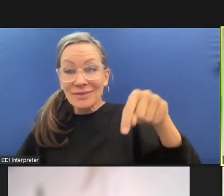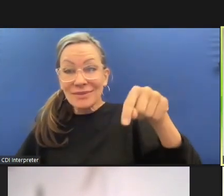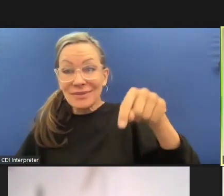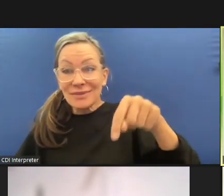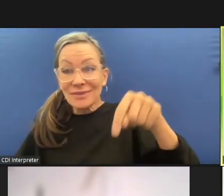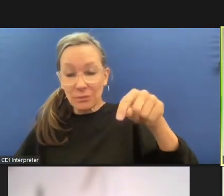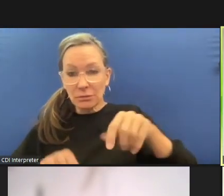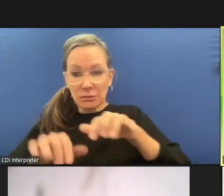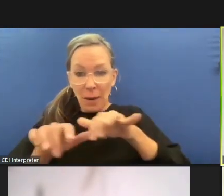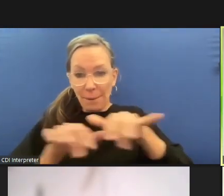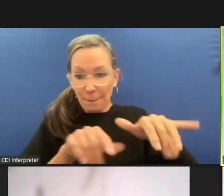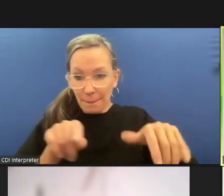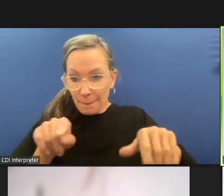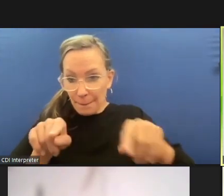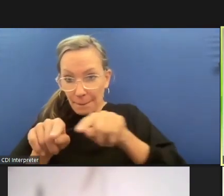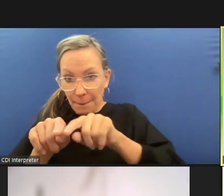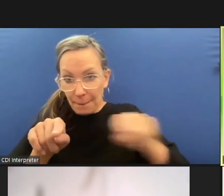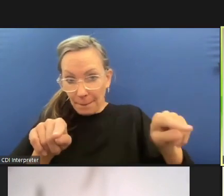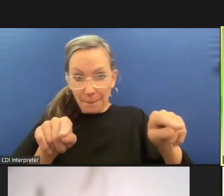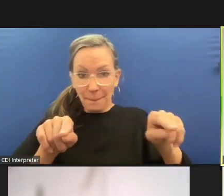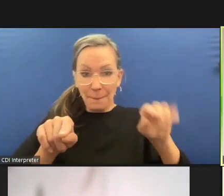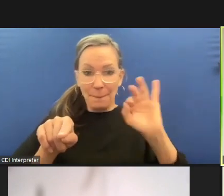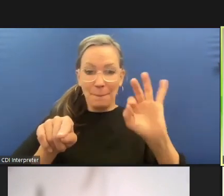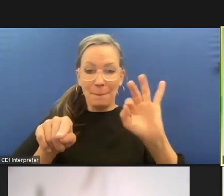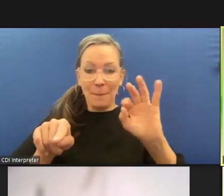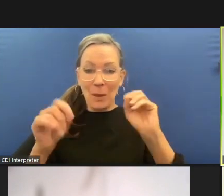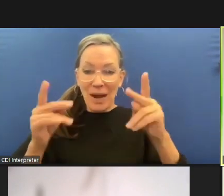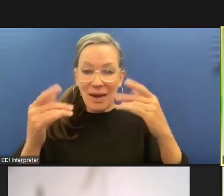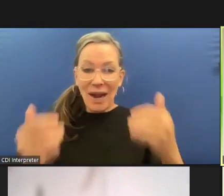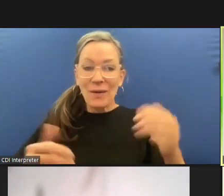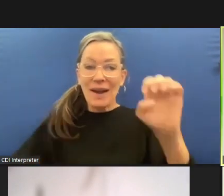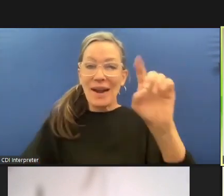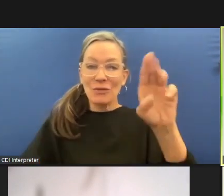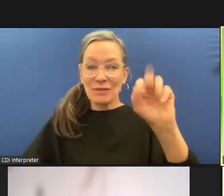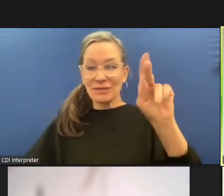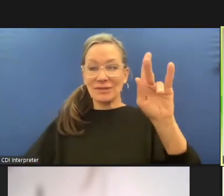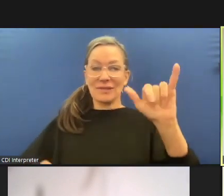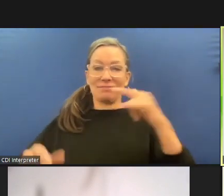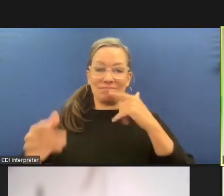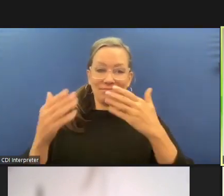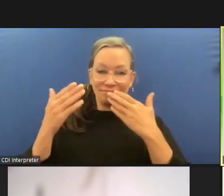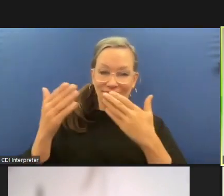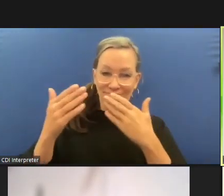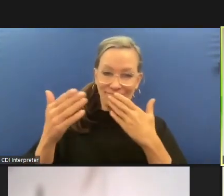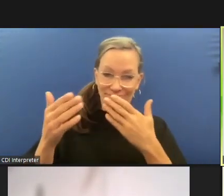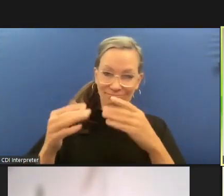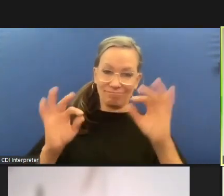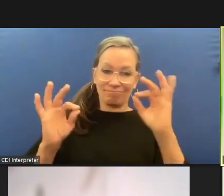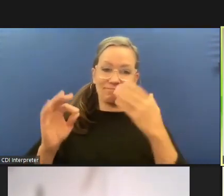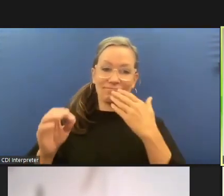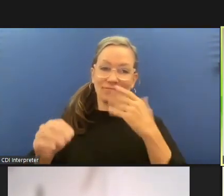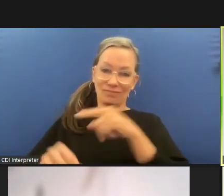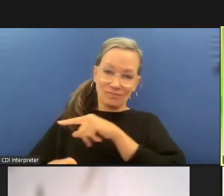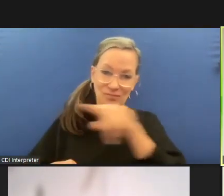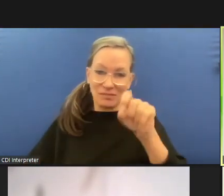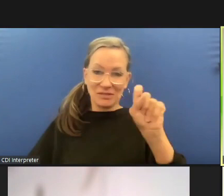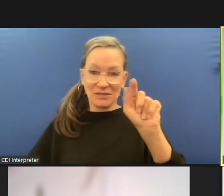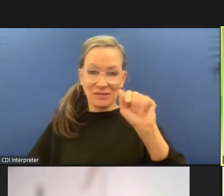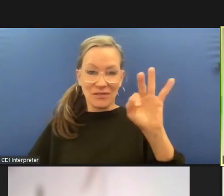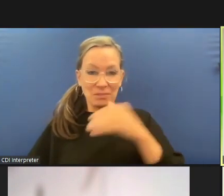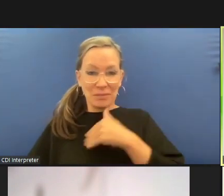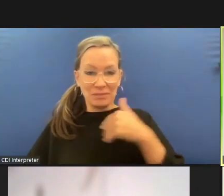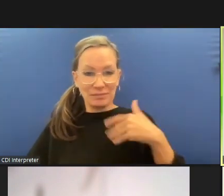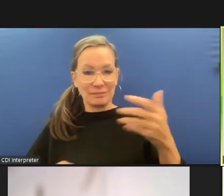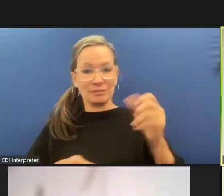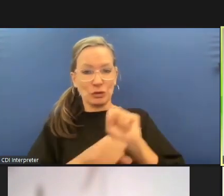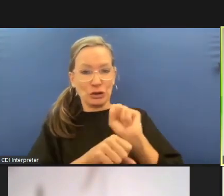want to thank you for taking the time to be here uh i want thank the staff that are doing this on their weekend time although i know some staff work weekends